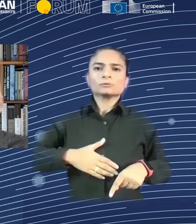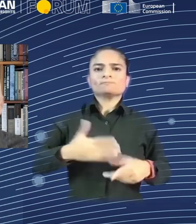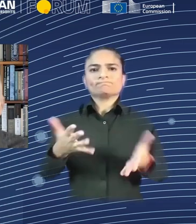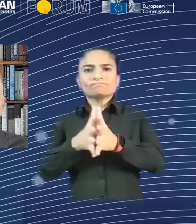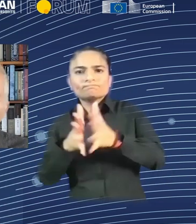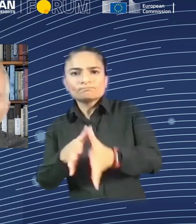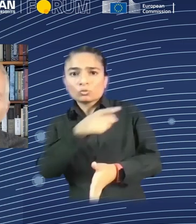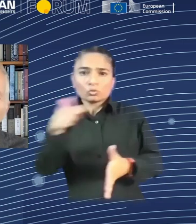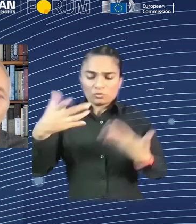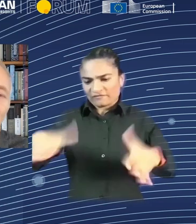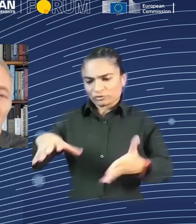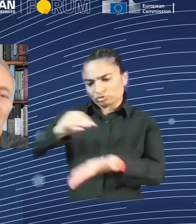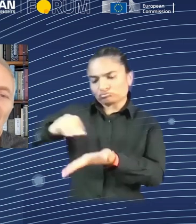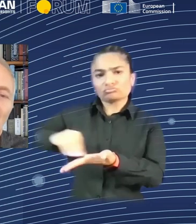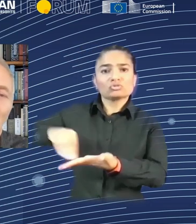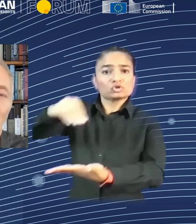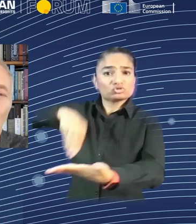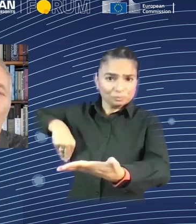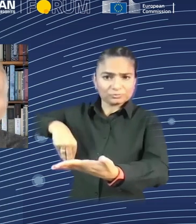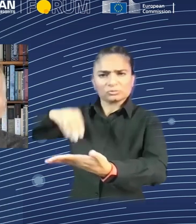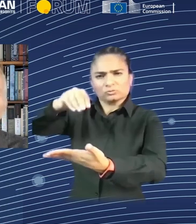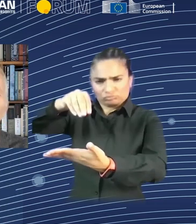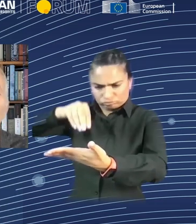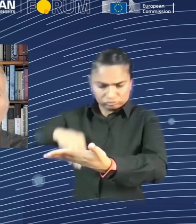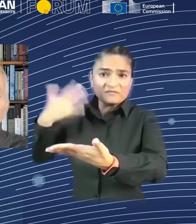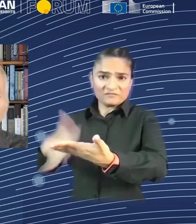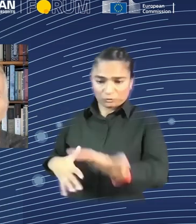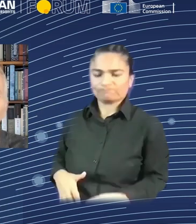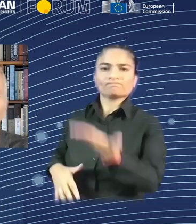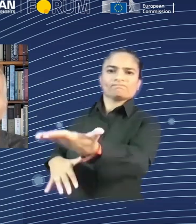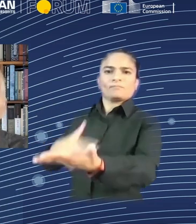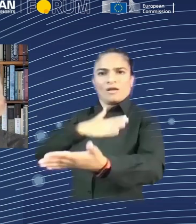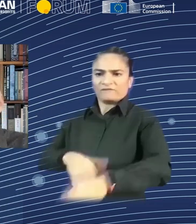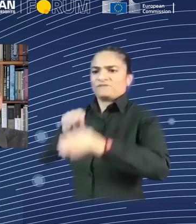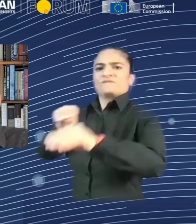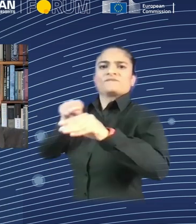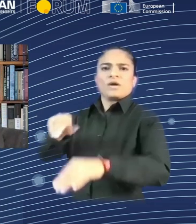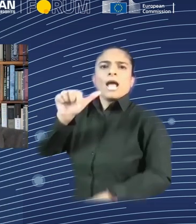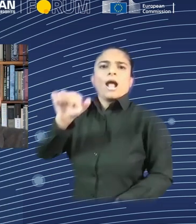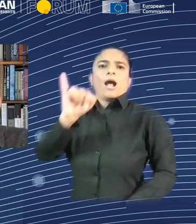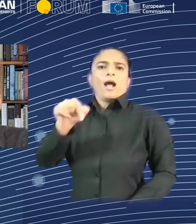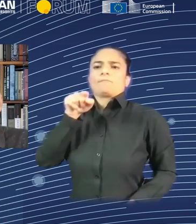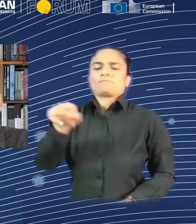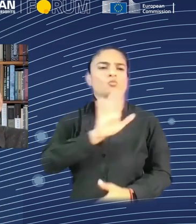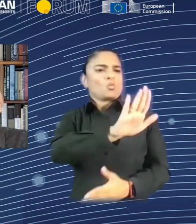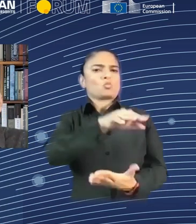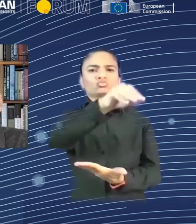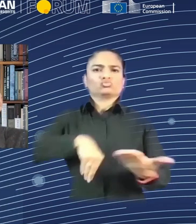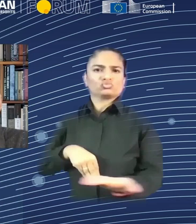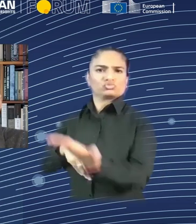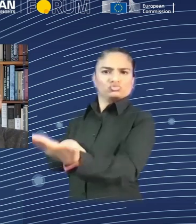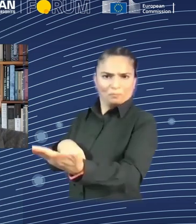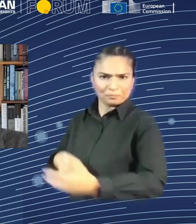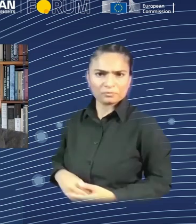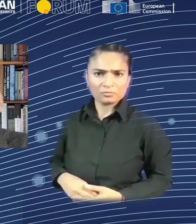on your script. And I'll write new ones without you. And then we'll just hire you for a little bit to clean